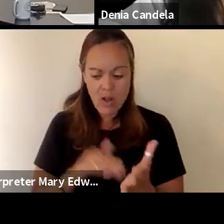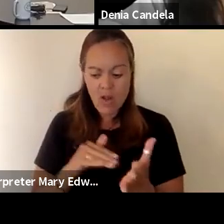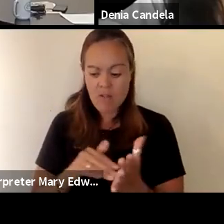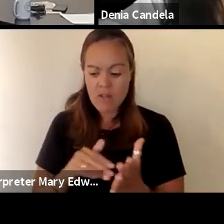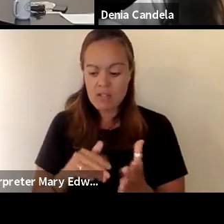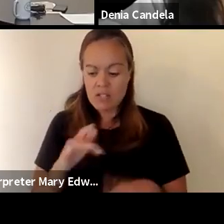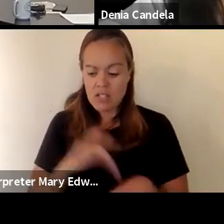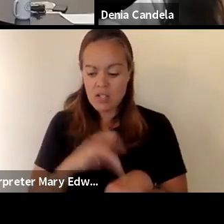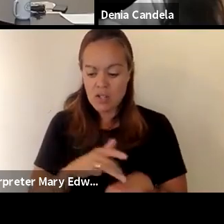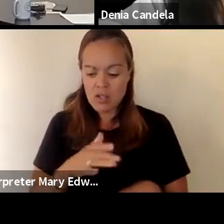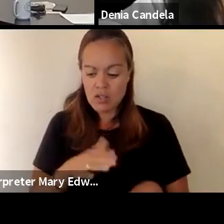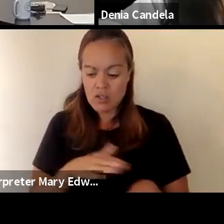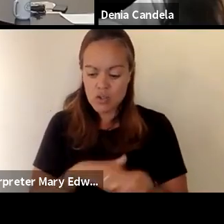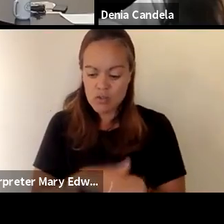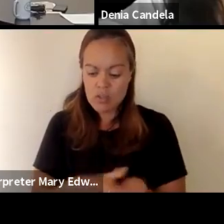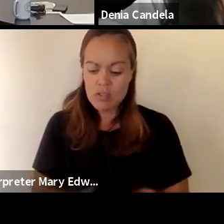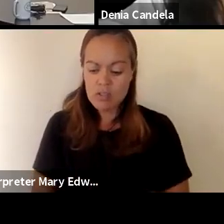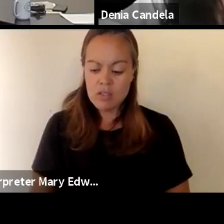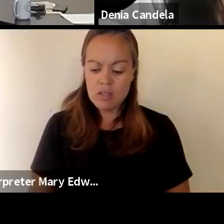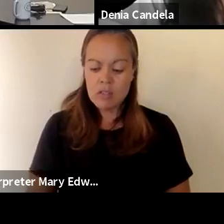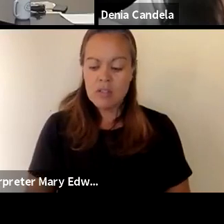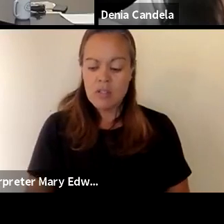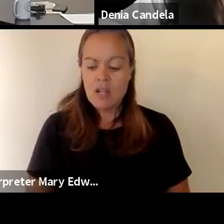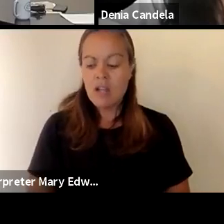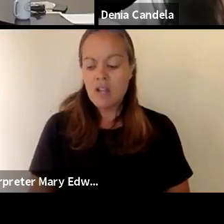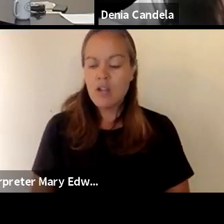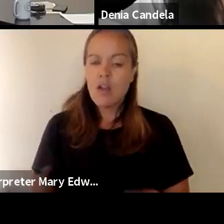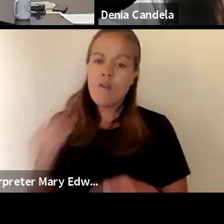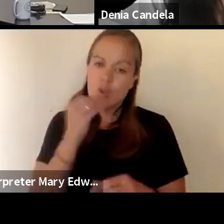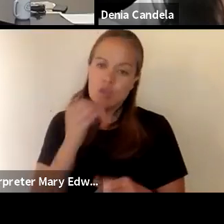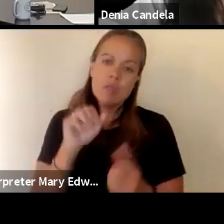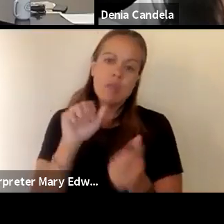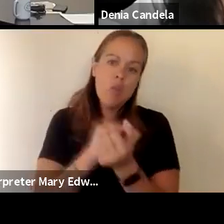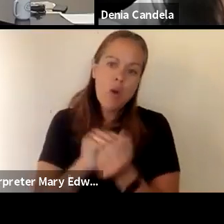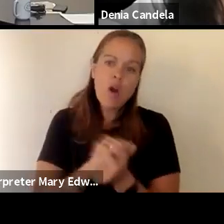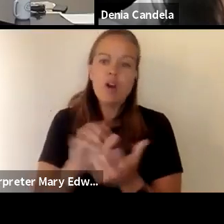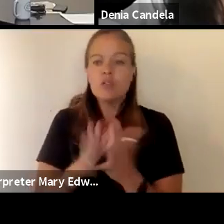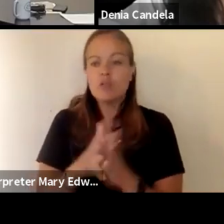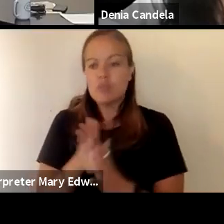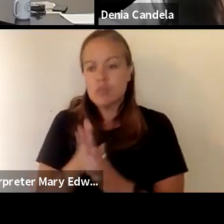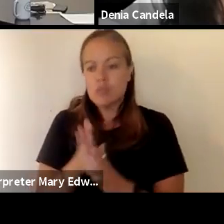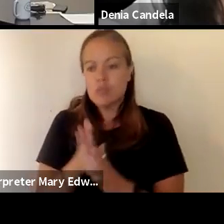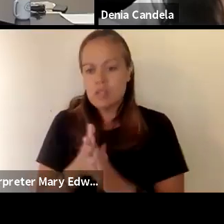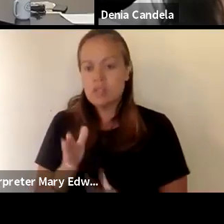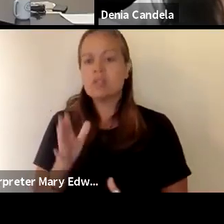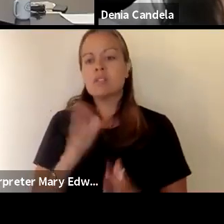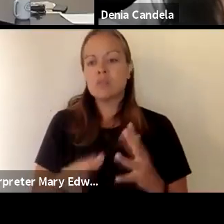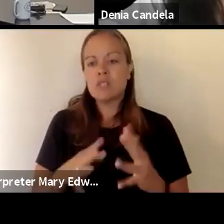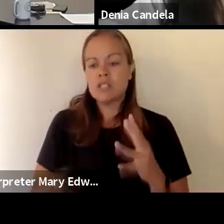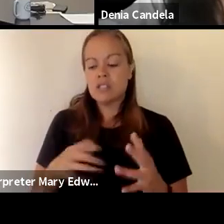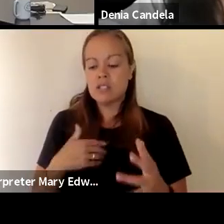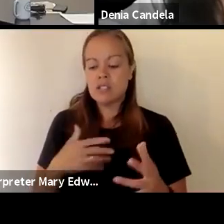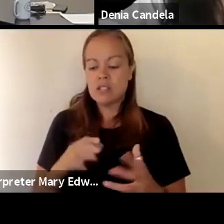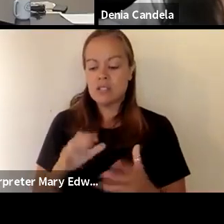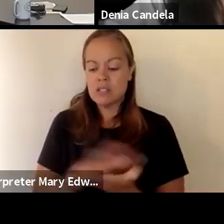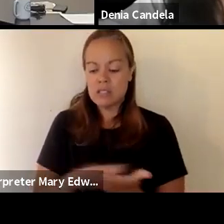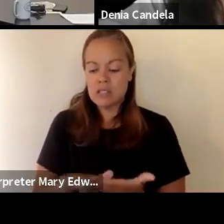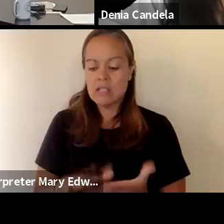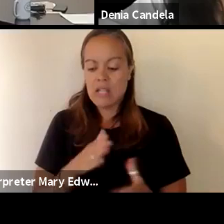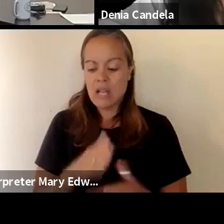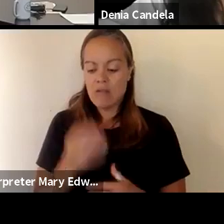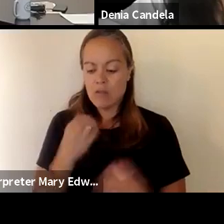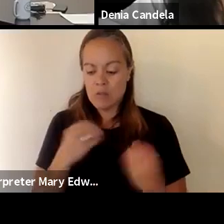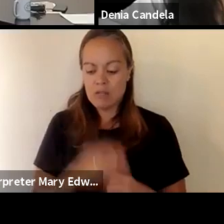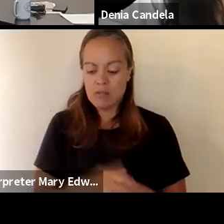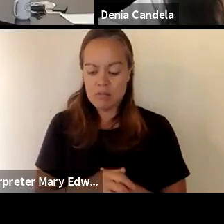and that surfaces that come in contact with food should be washed rinsed and sanitized before and after meals and so there's no longer